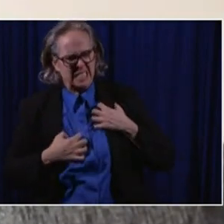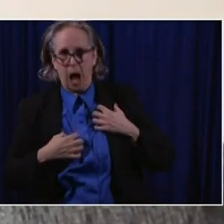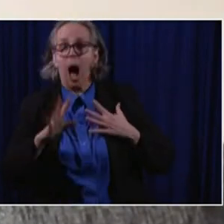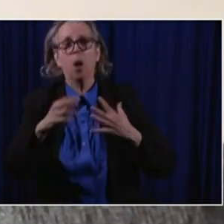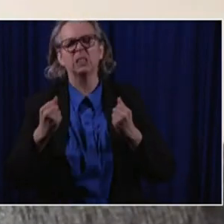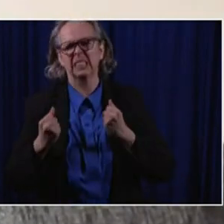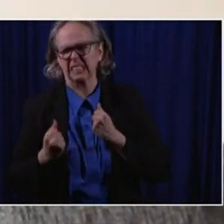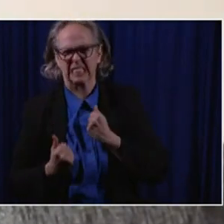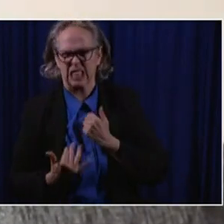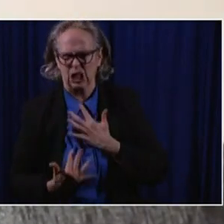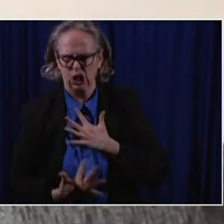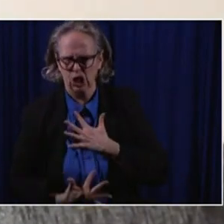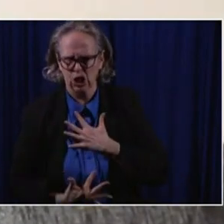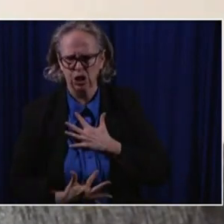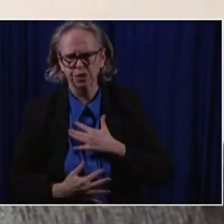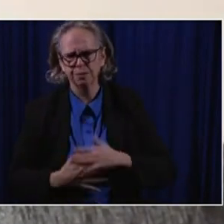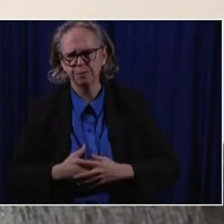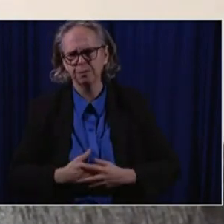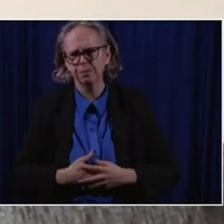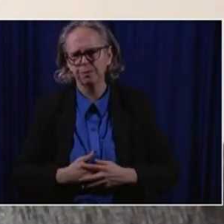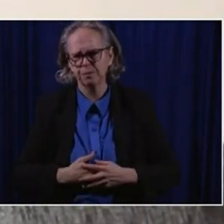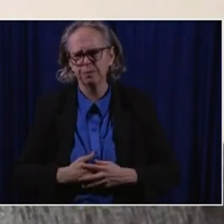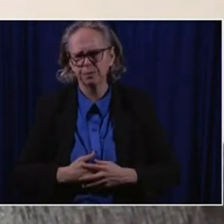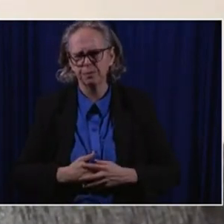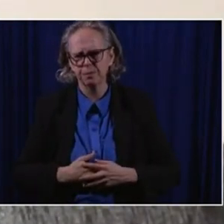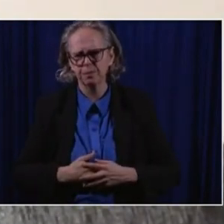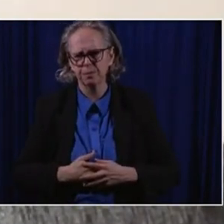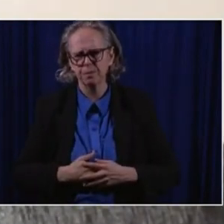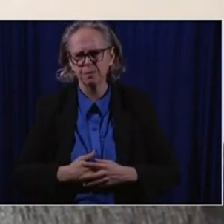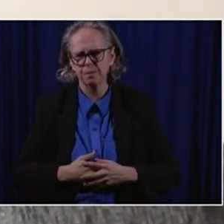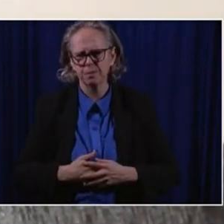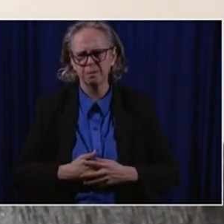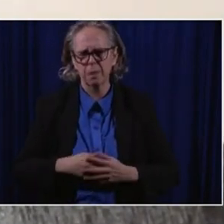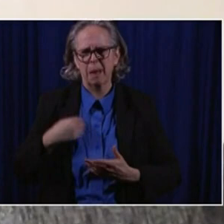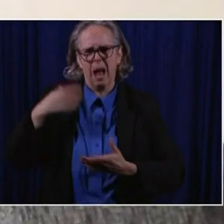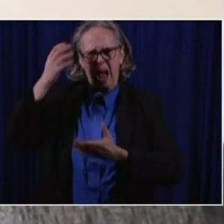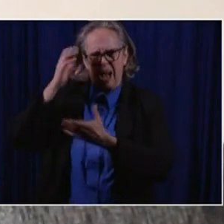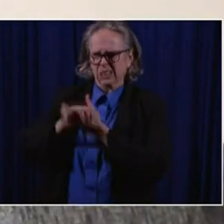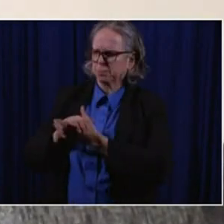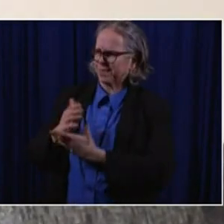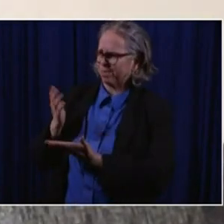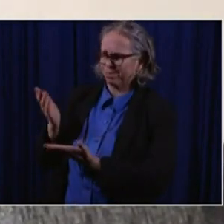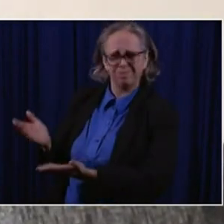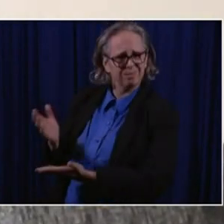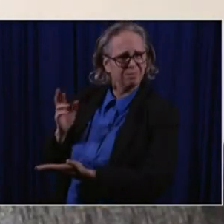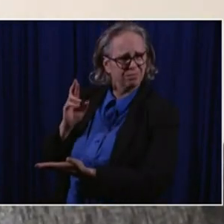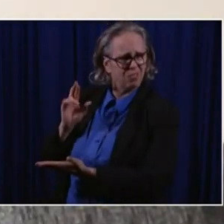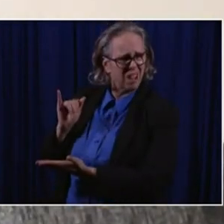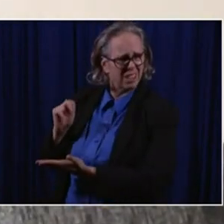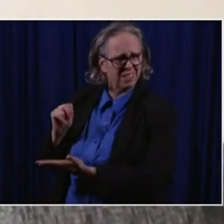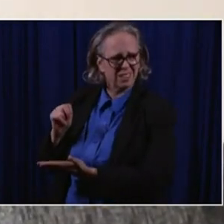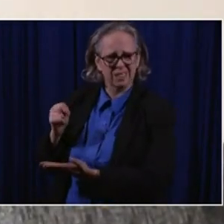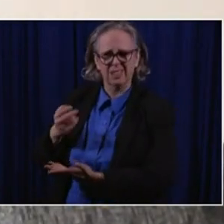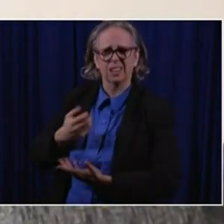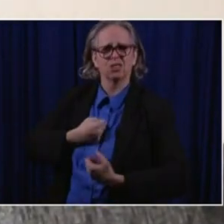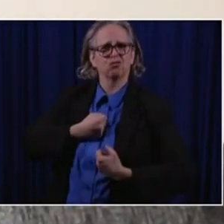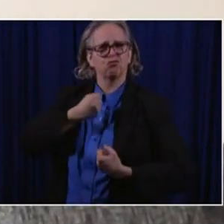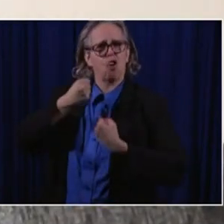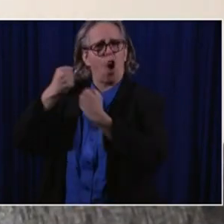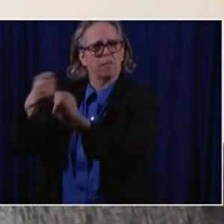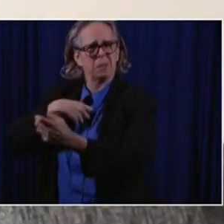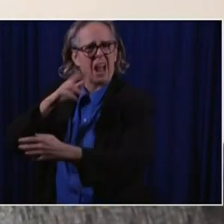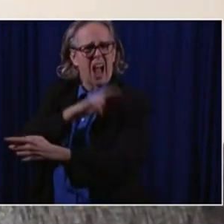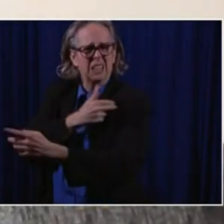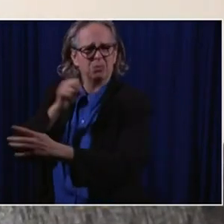Um, I then was, my husband dropped me off because of my husband and family. I have two small children,